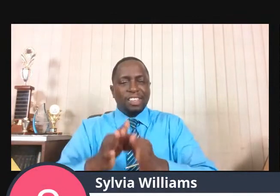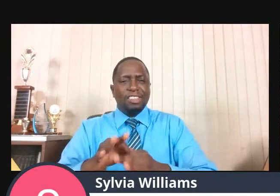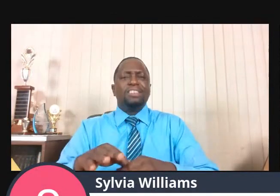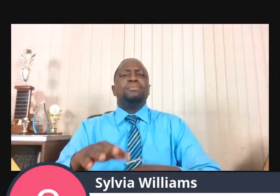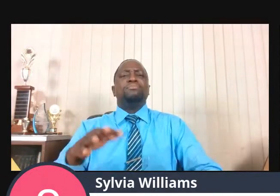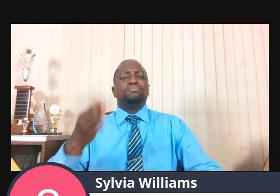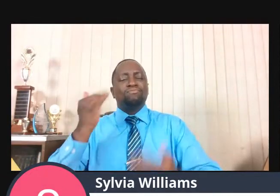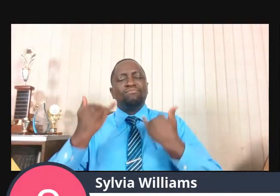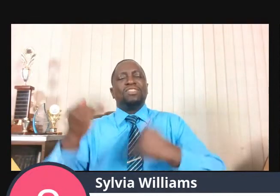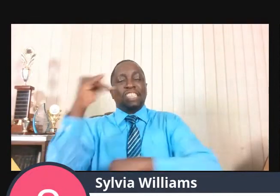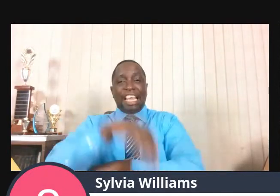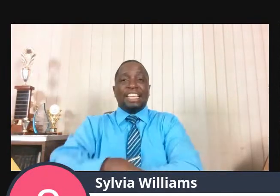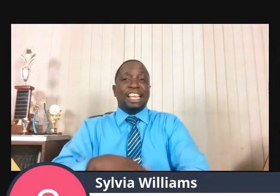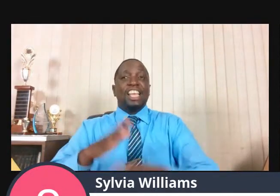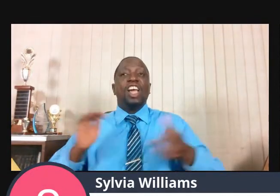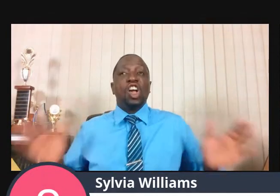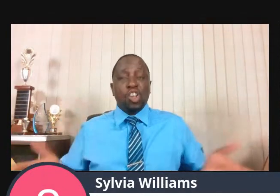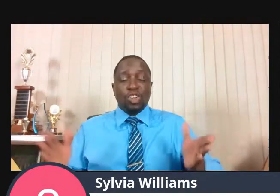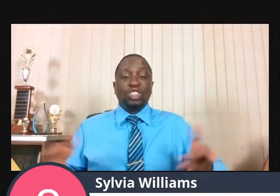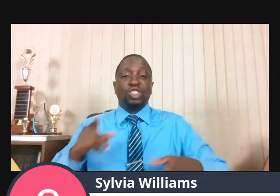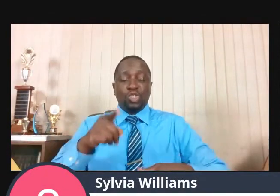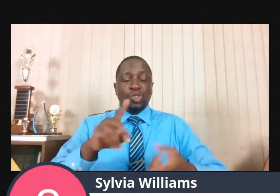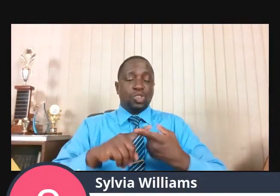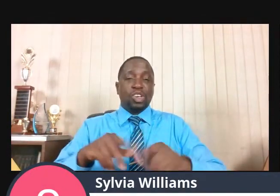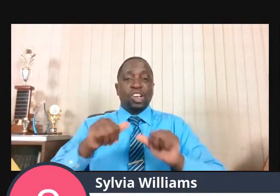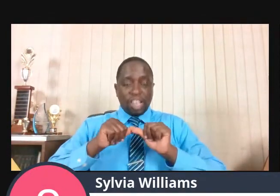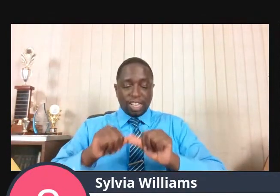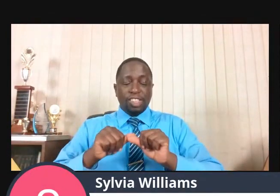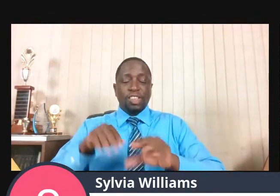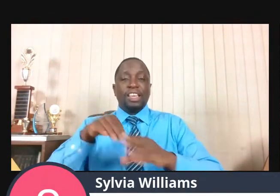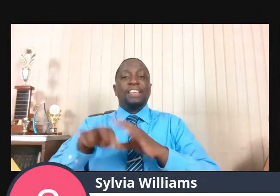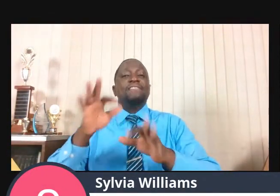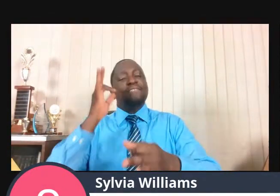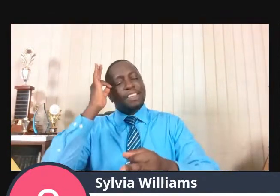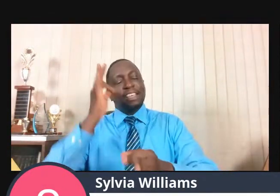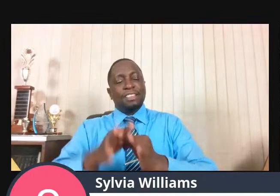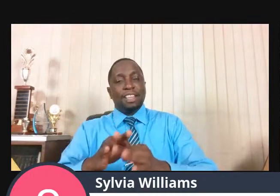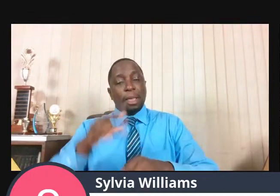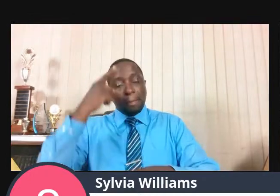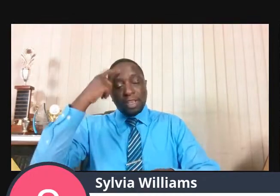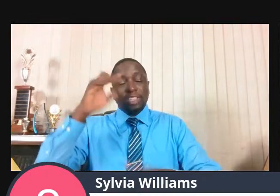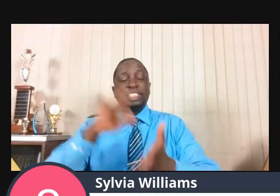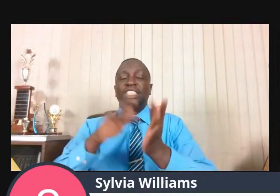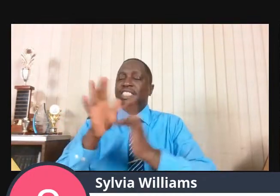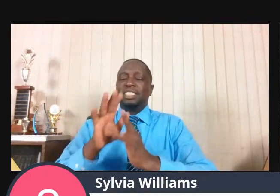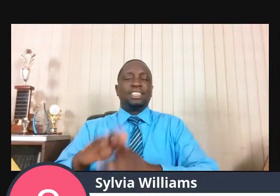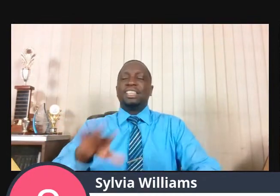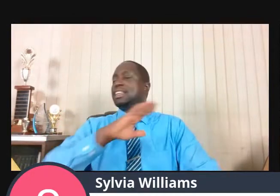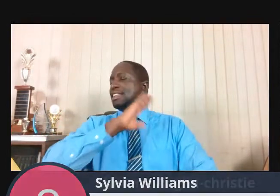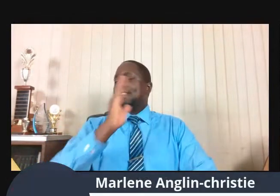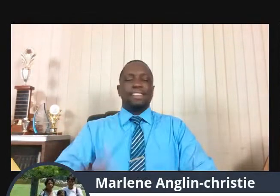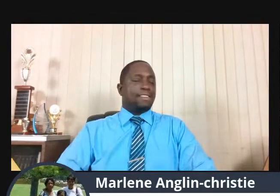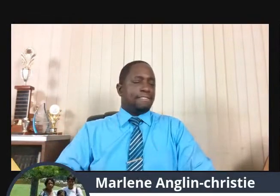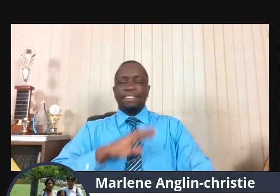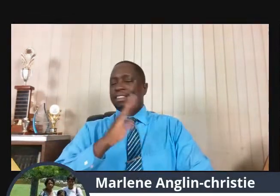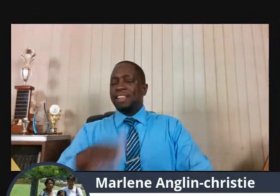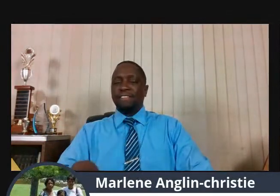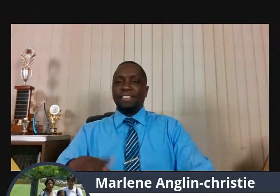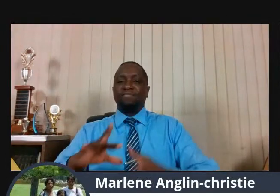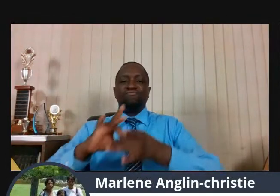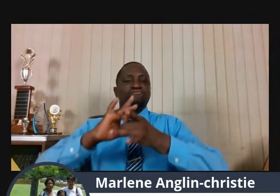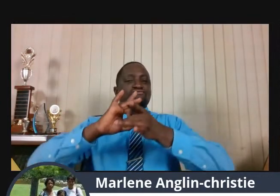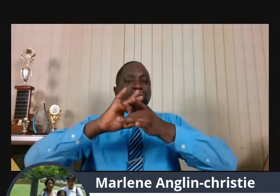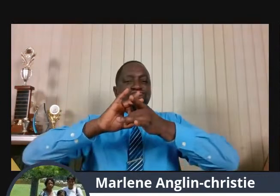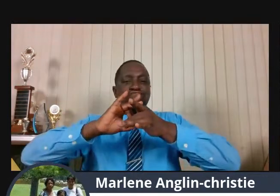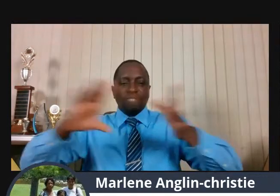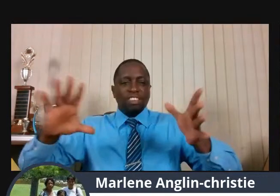to hold on. Jesus will never, ever let you go. And if